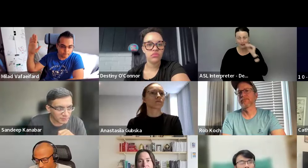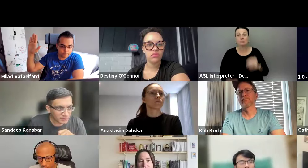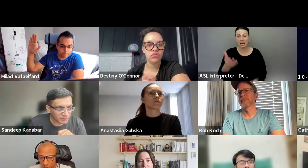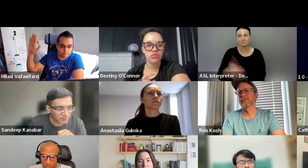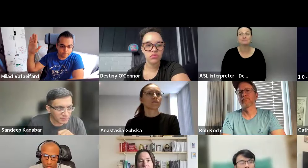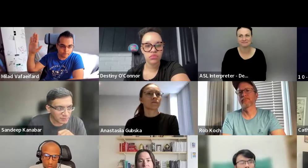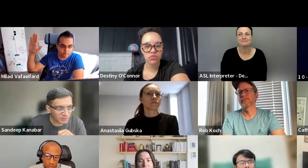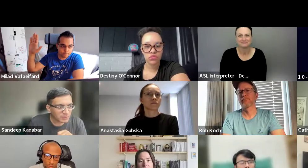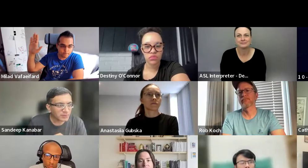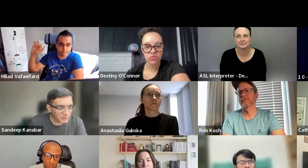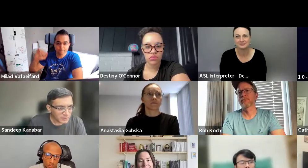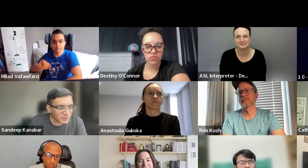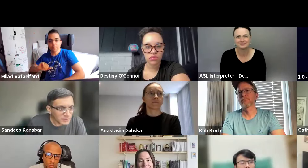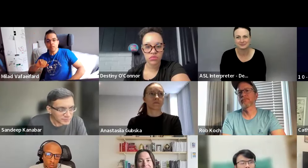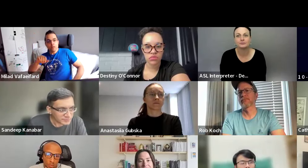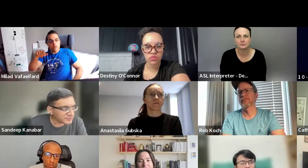Milad?